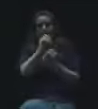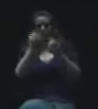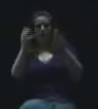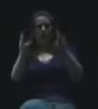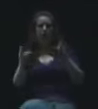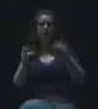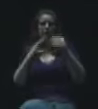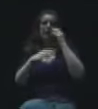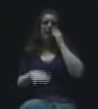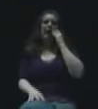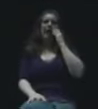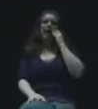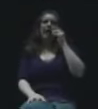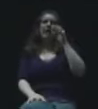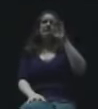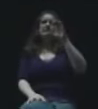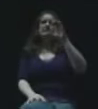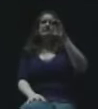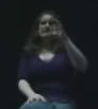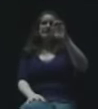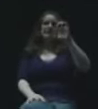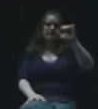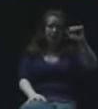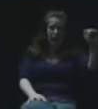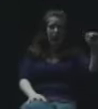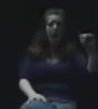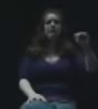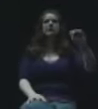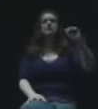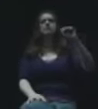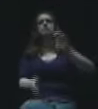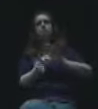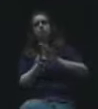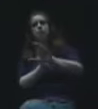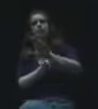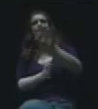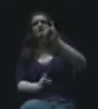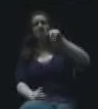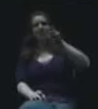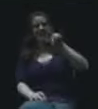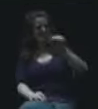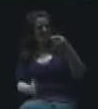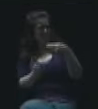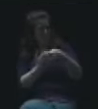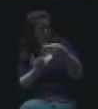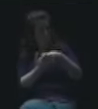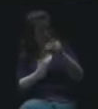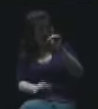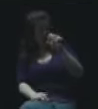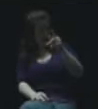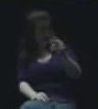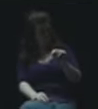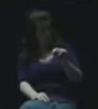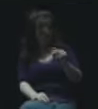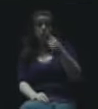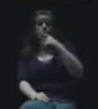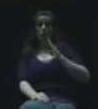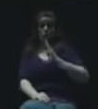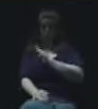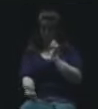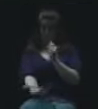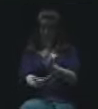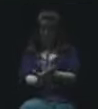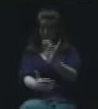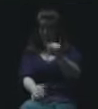the CENS Foundation, to the JCPS Foundation of a money donation. So the board approved a money donation